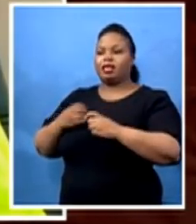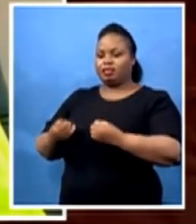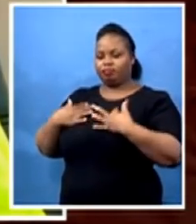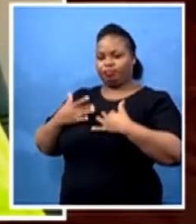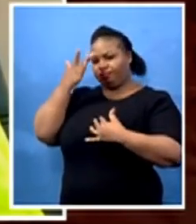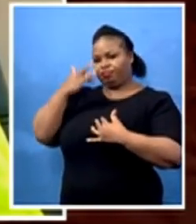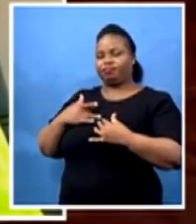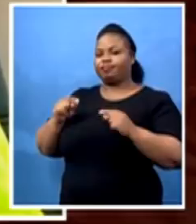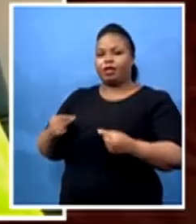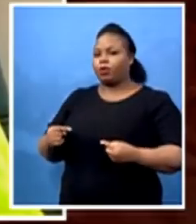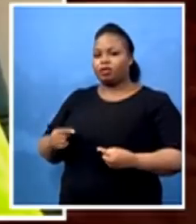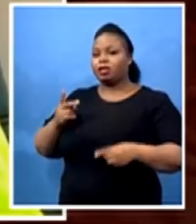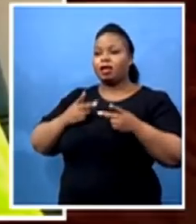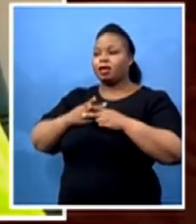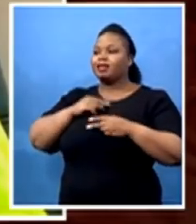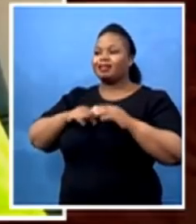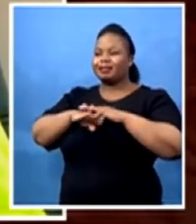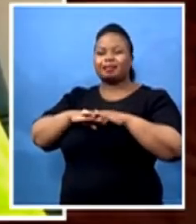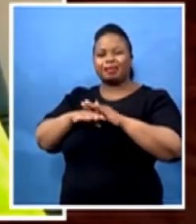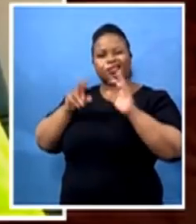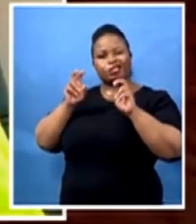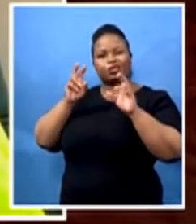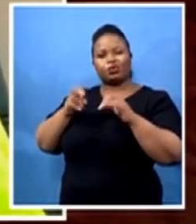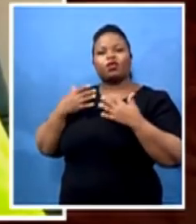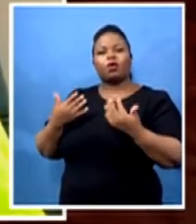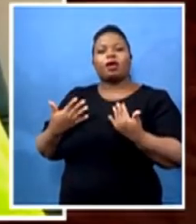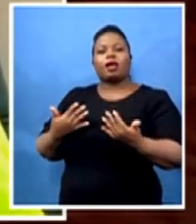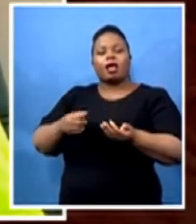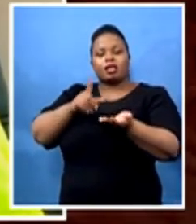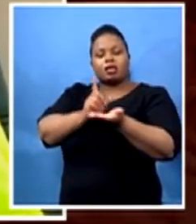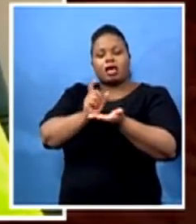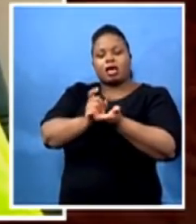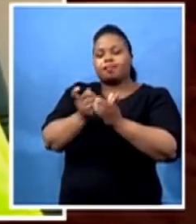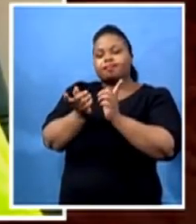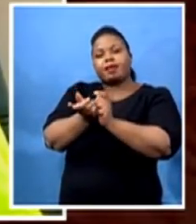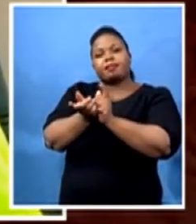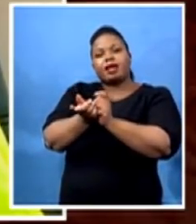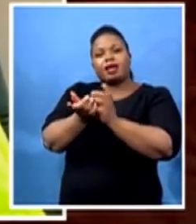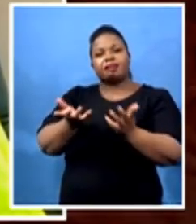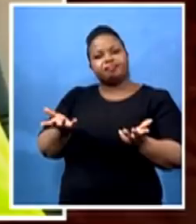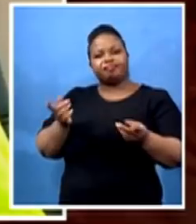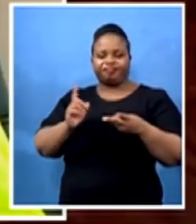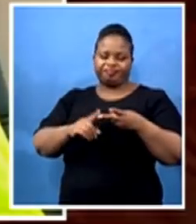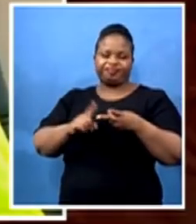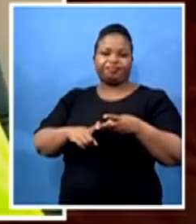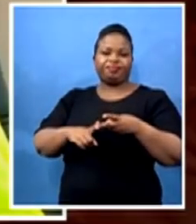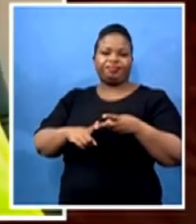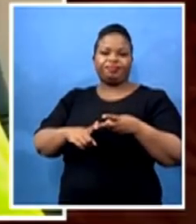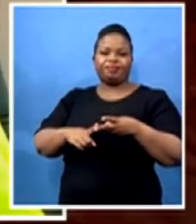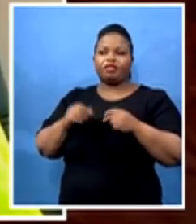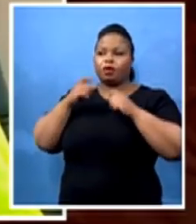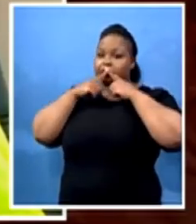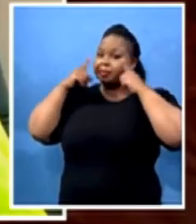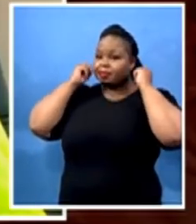issues of hand sanitizing and also the issue of covering our mouth and social distance,